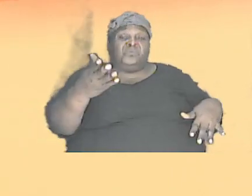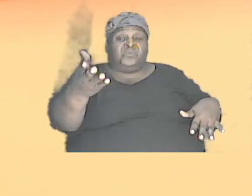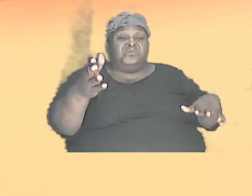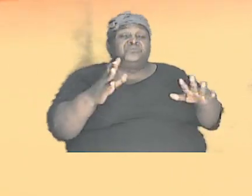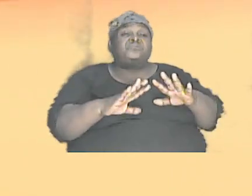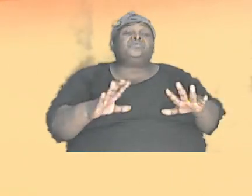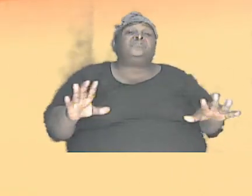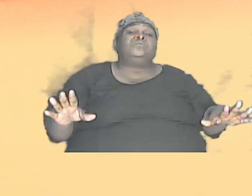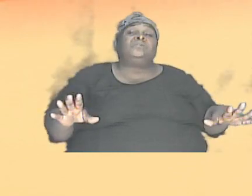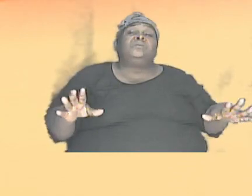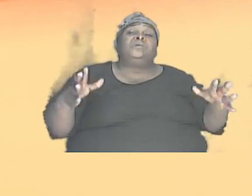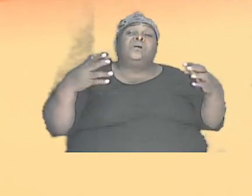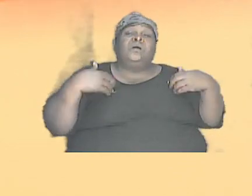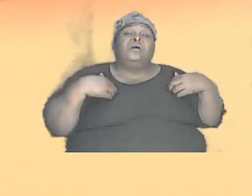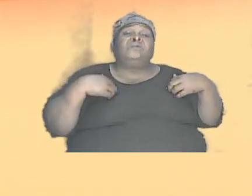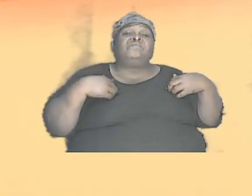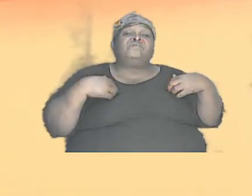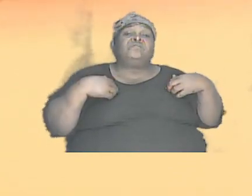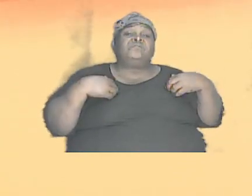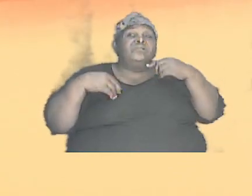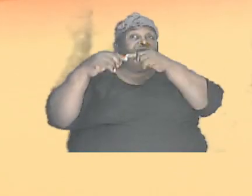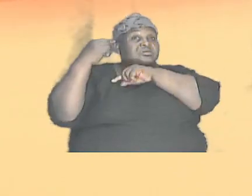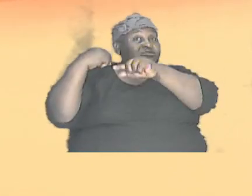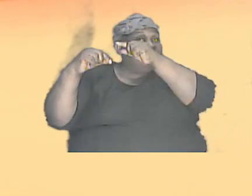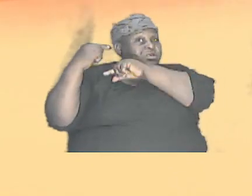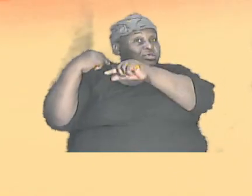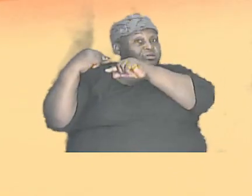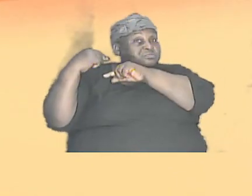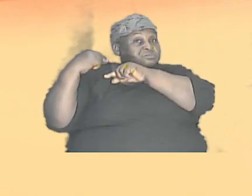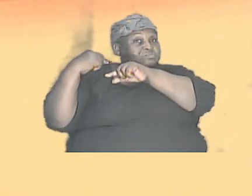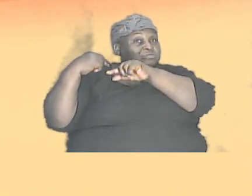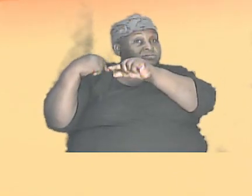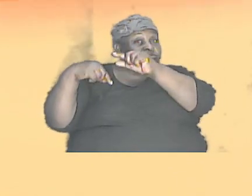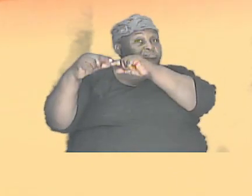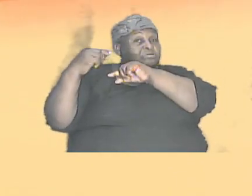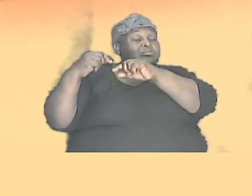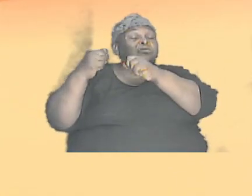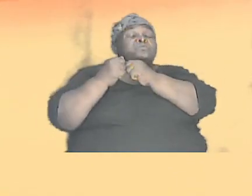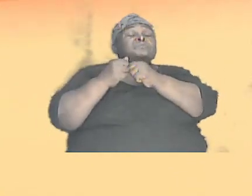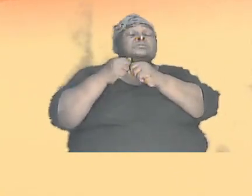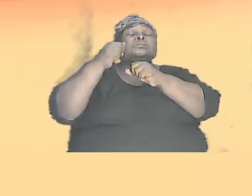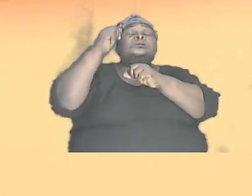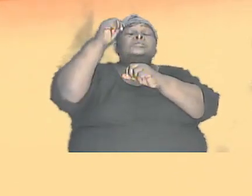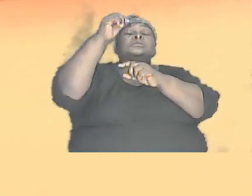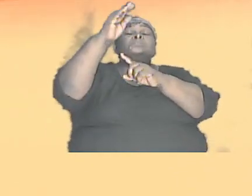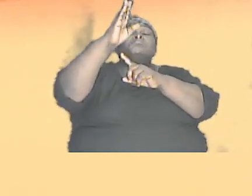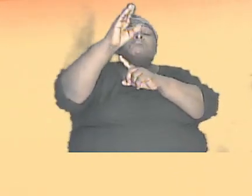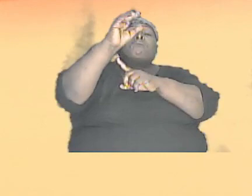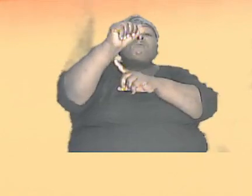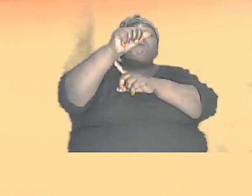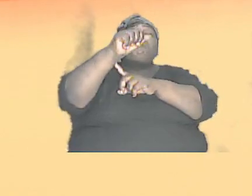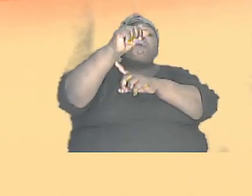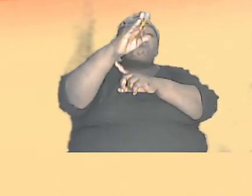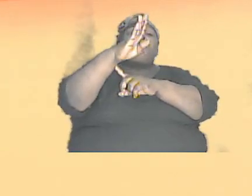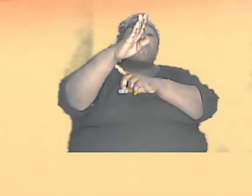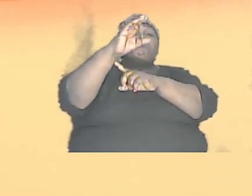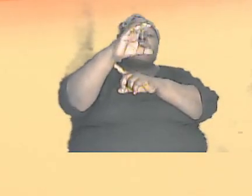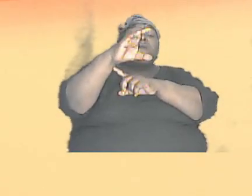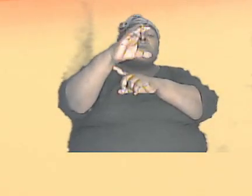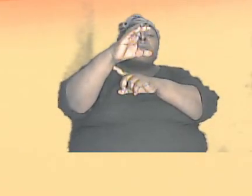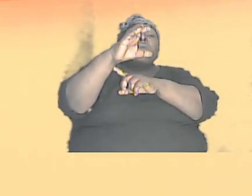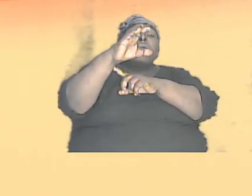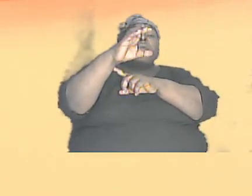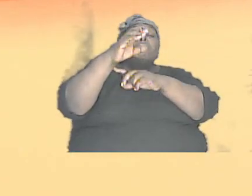are going to have genes with just capital A alone because they have to get the genes from parents.